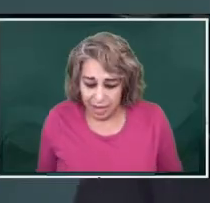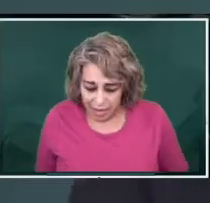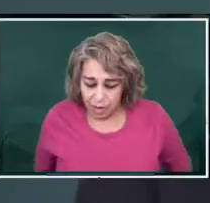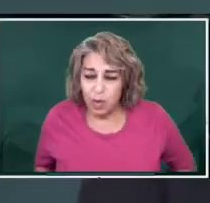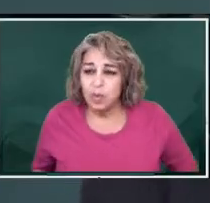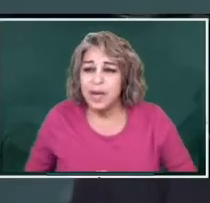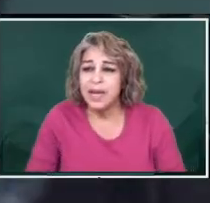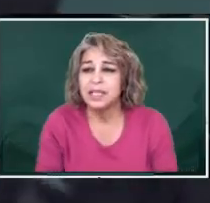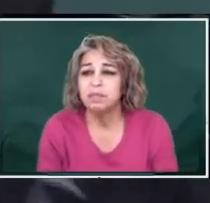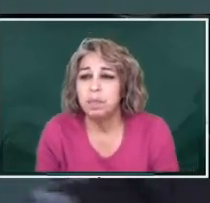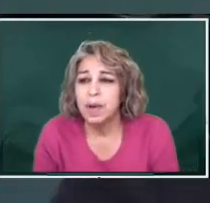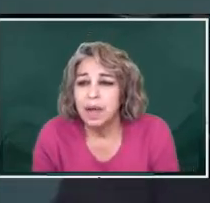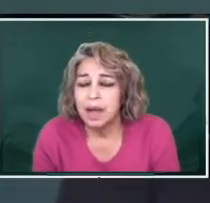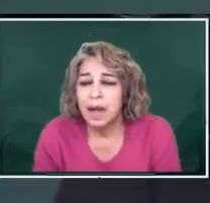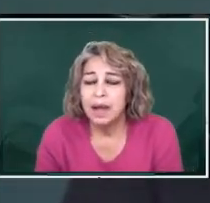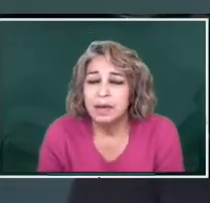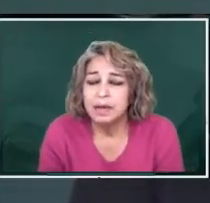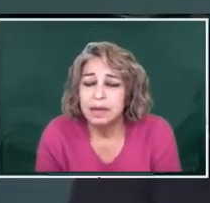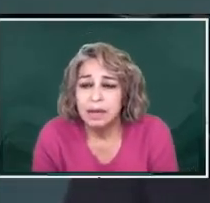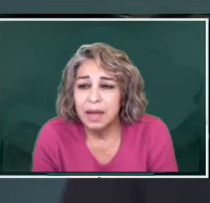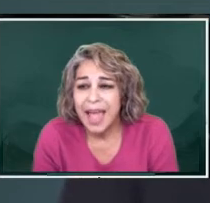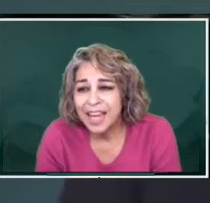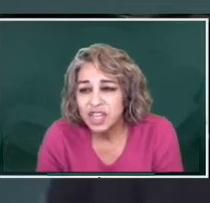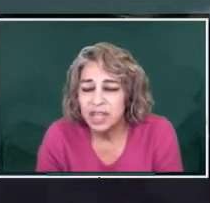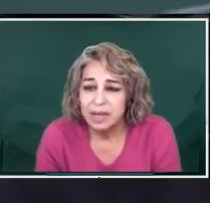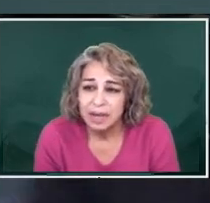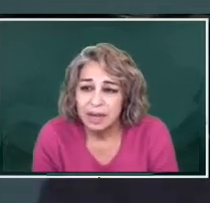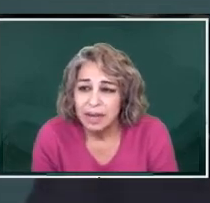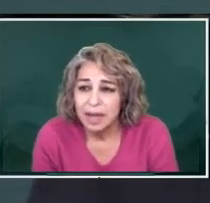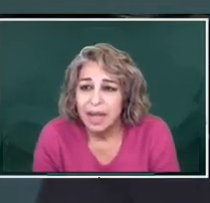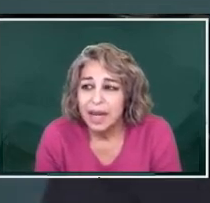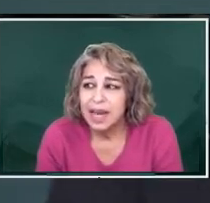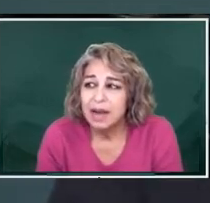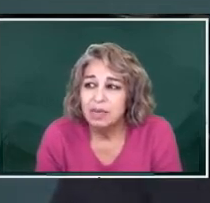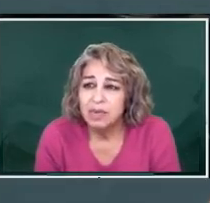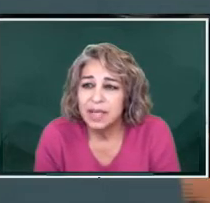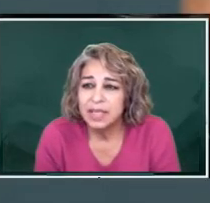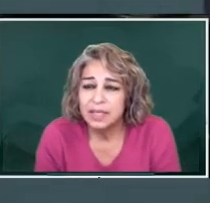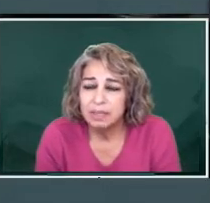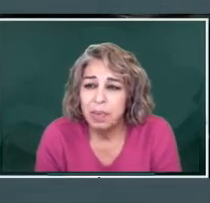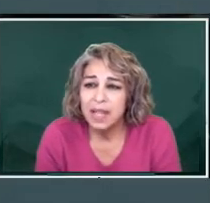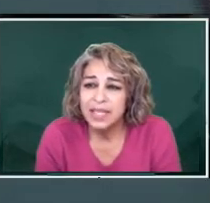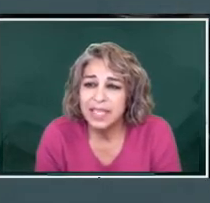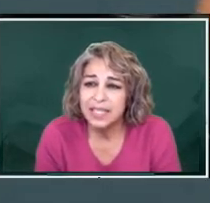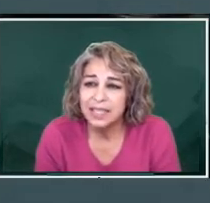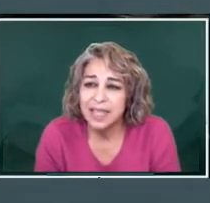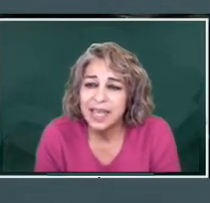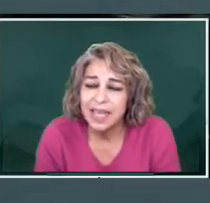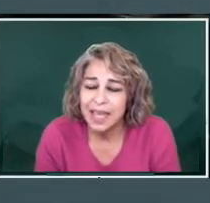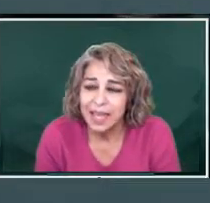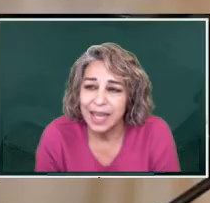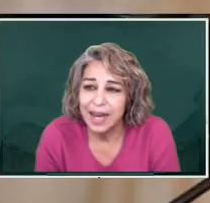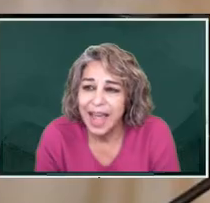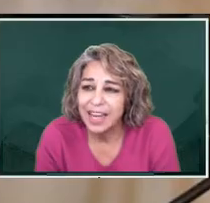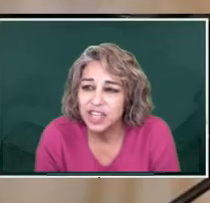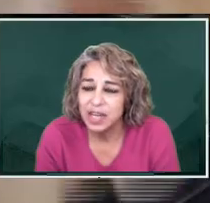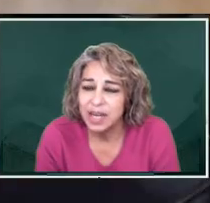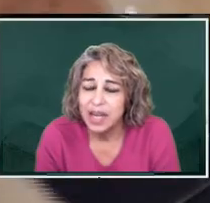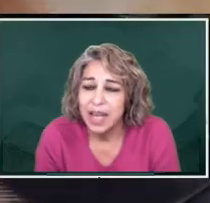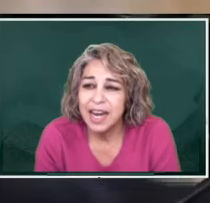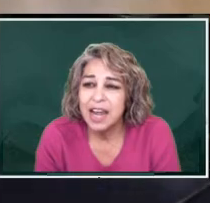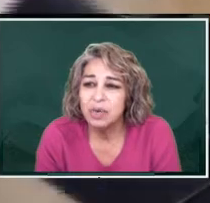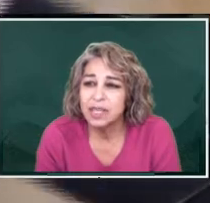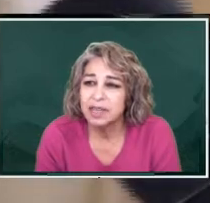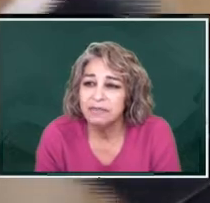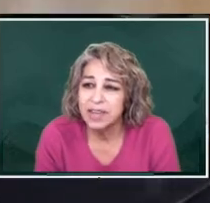what we need is action. And now it's, politics is thinking and action